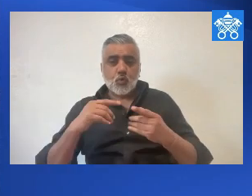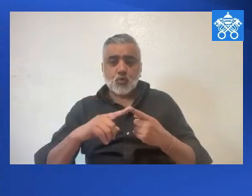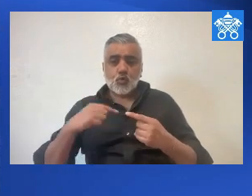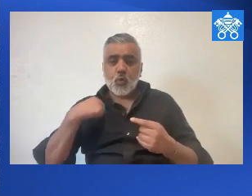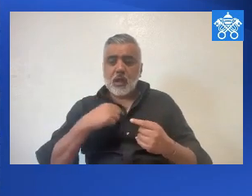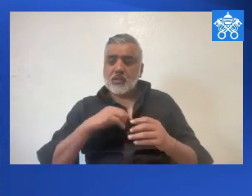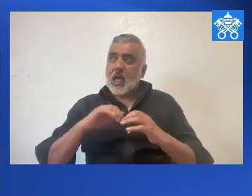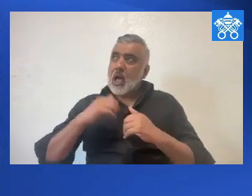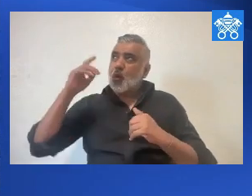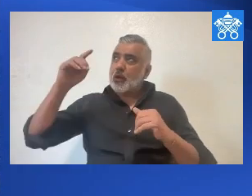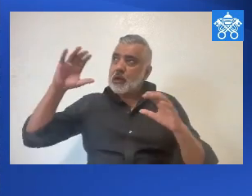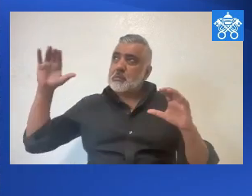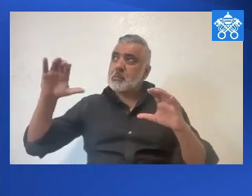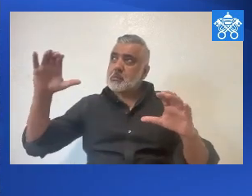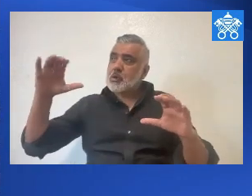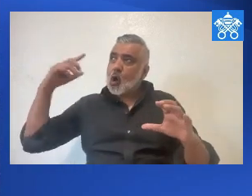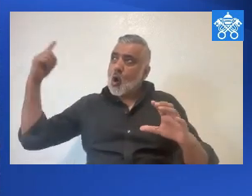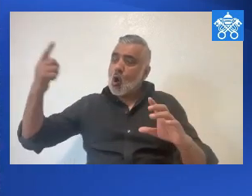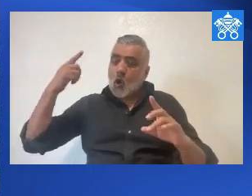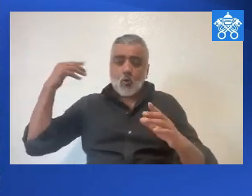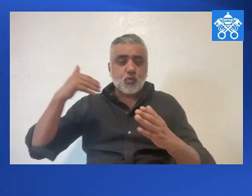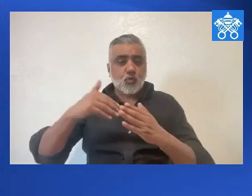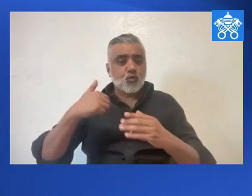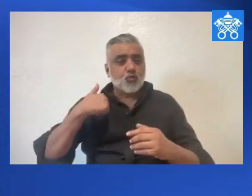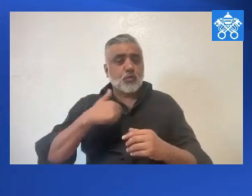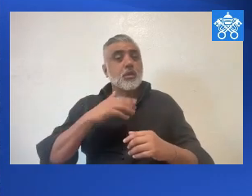He's always close to us, God, and the way he works.